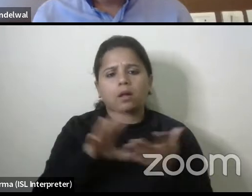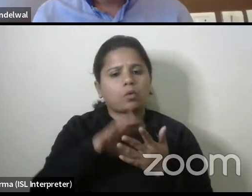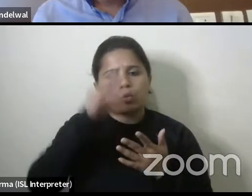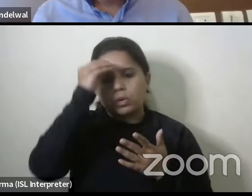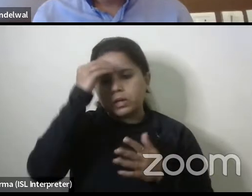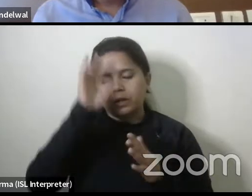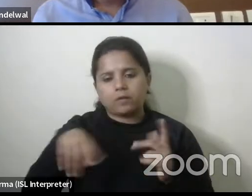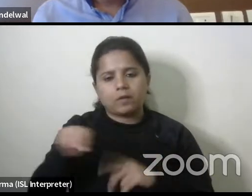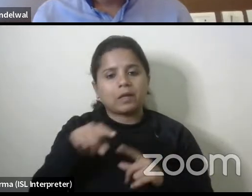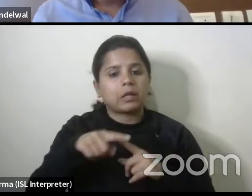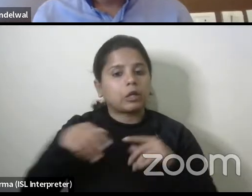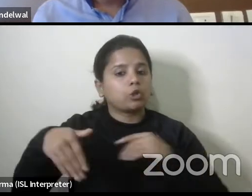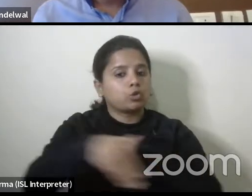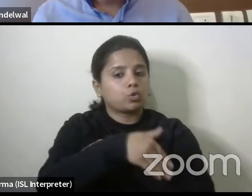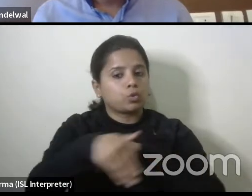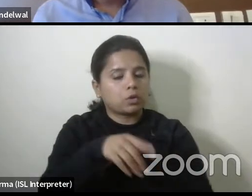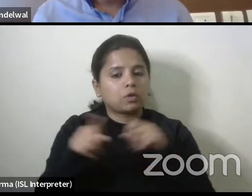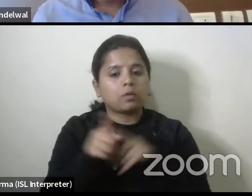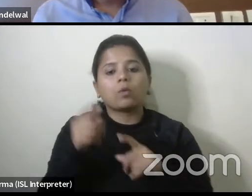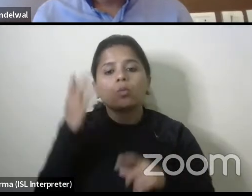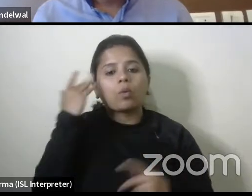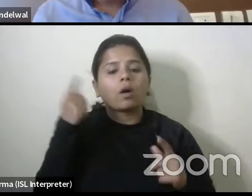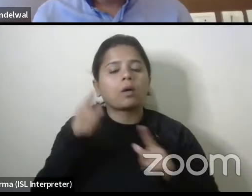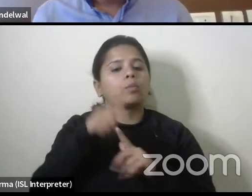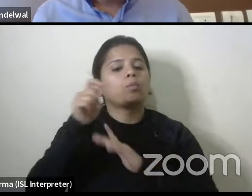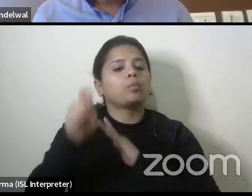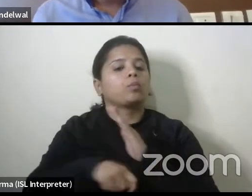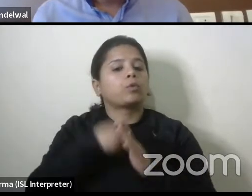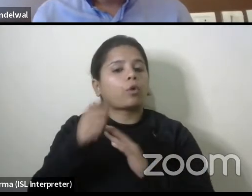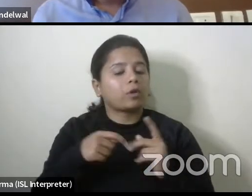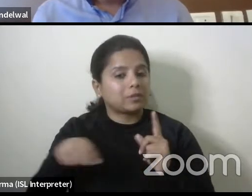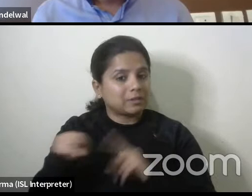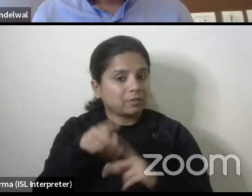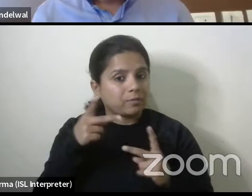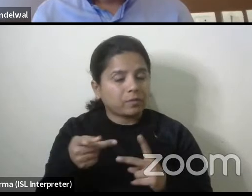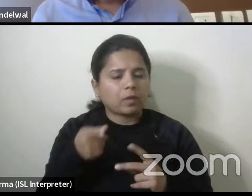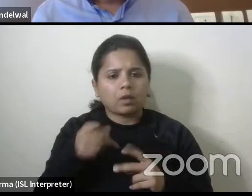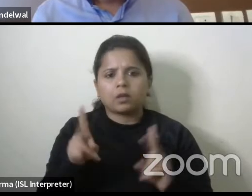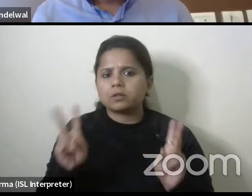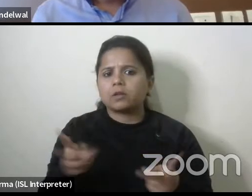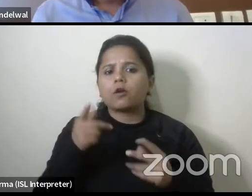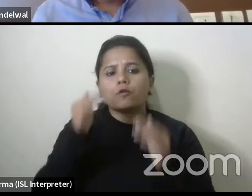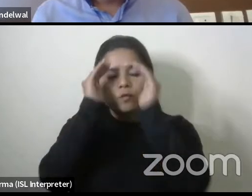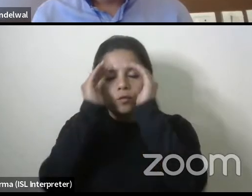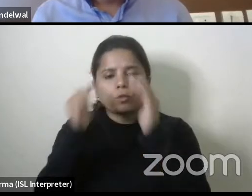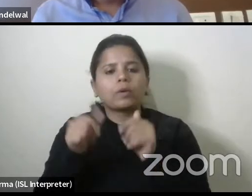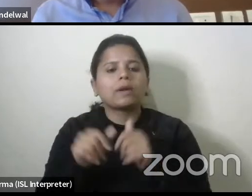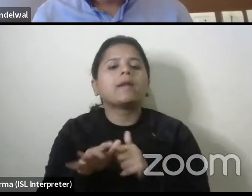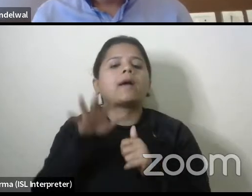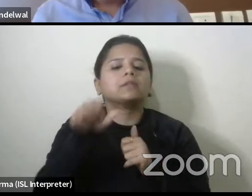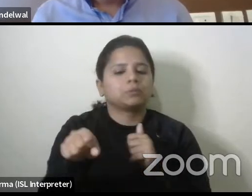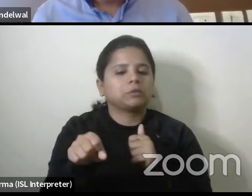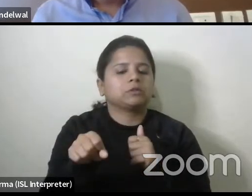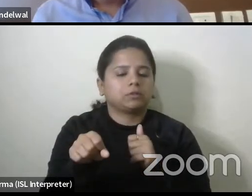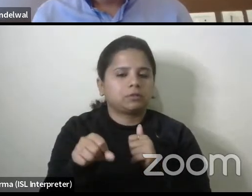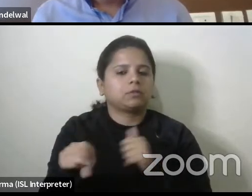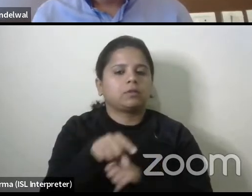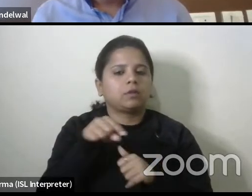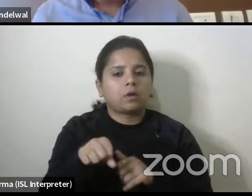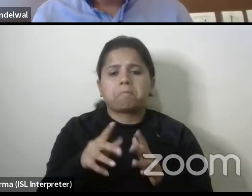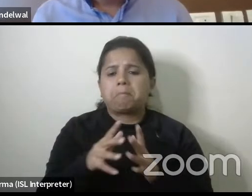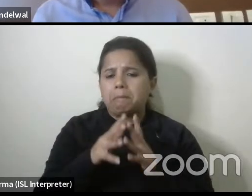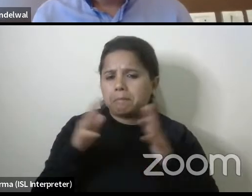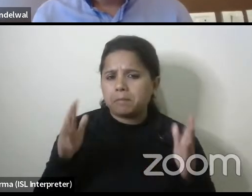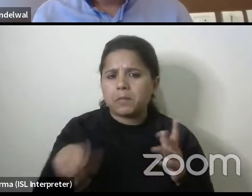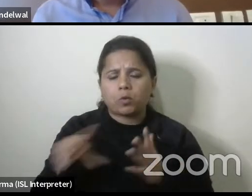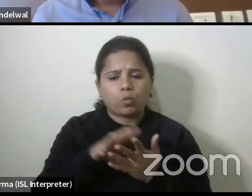uh engineers um also because it was a project that was just exclusively focused on accessibility uh there was a lot of